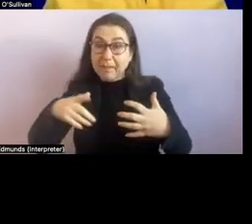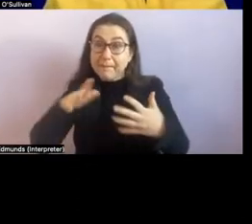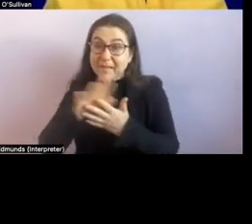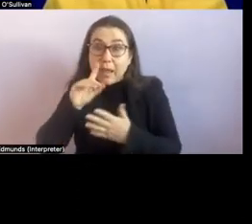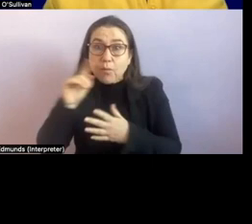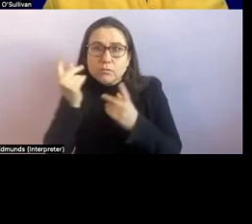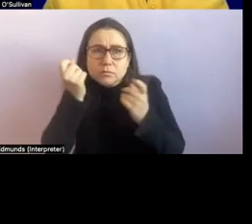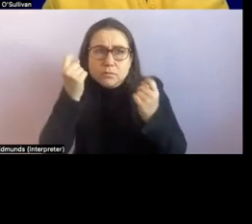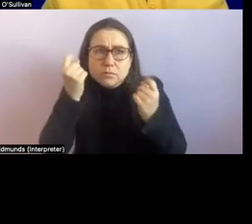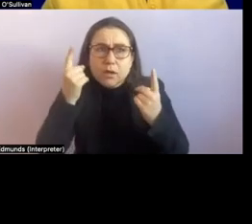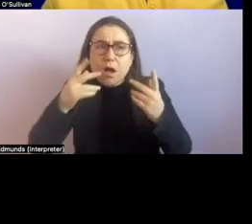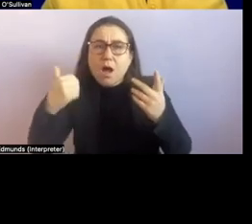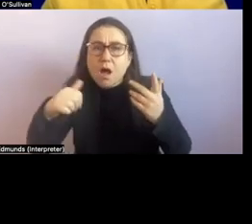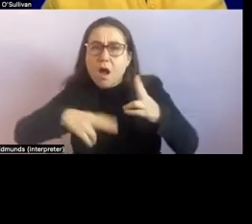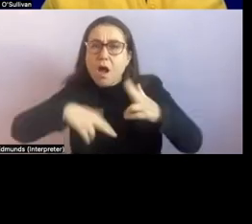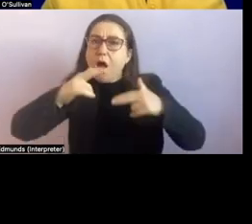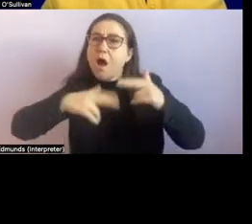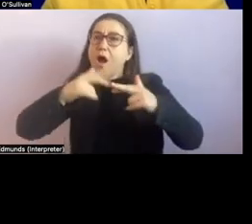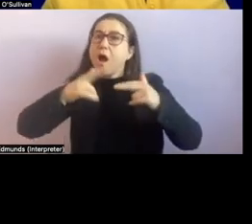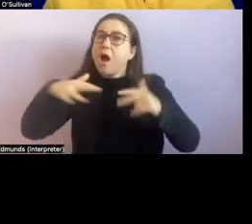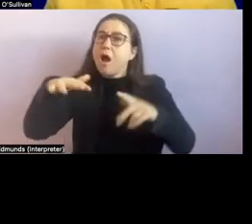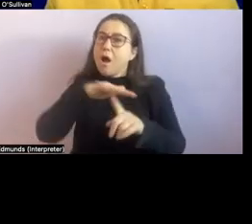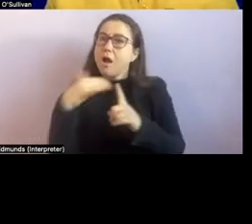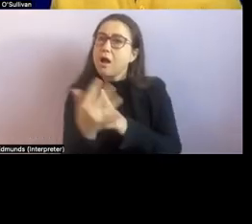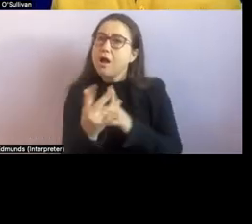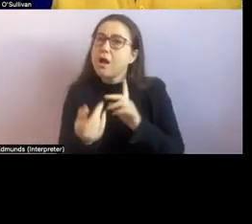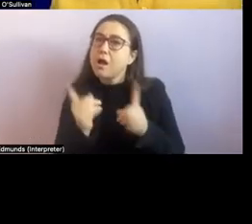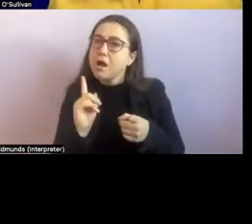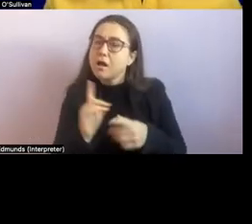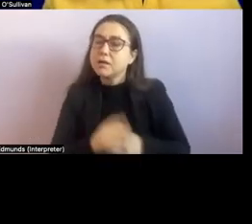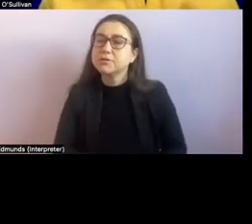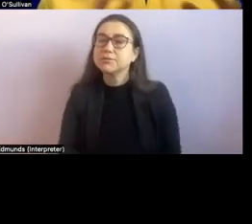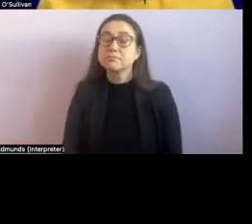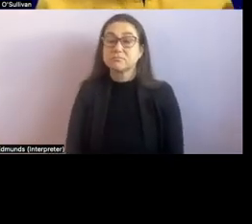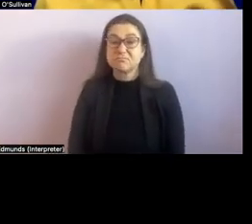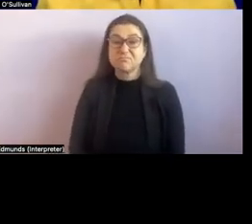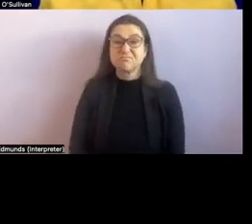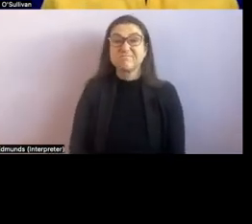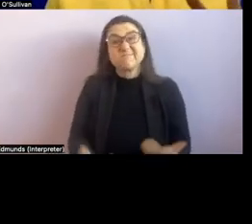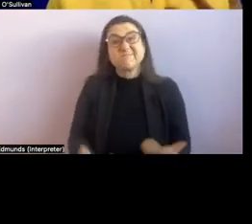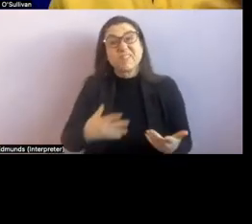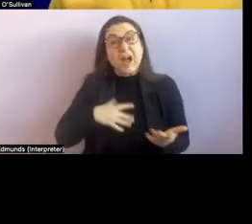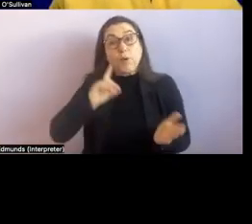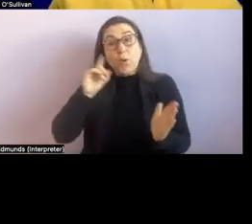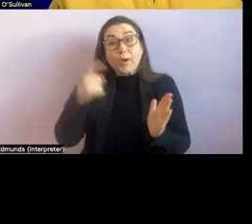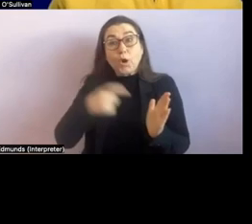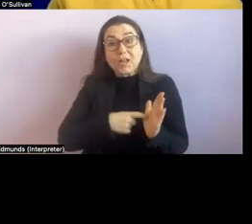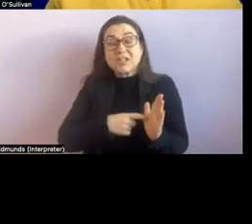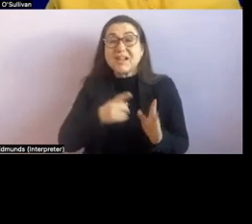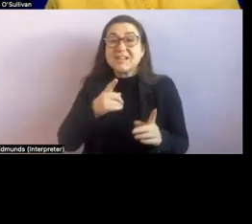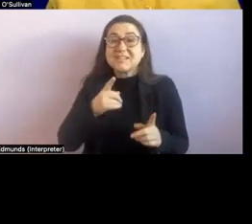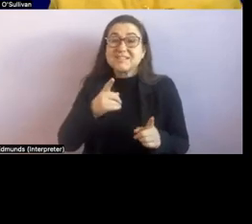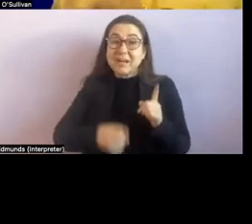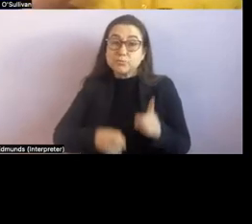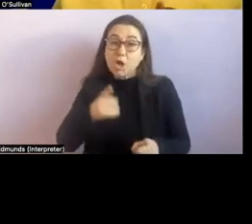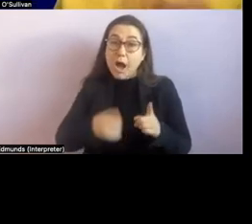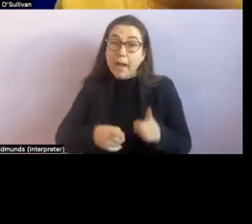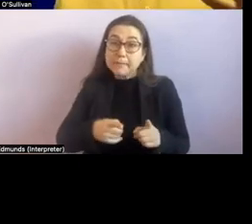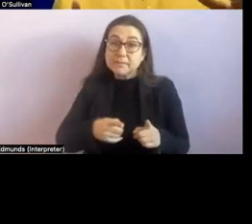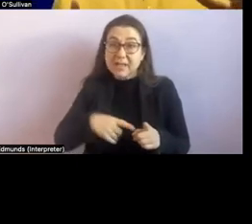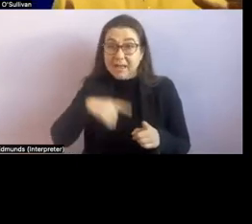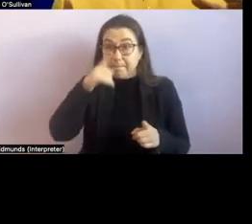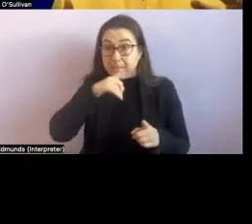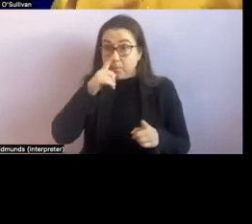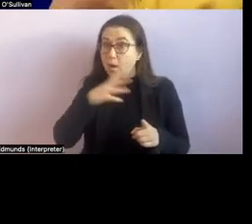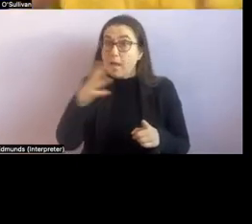um i also want to acknowledge that there's times that people need to move um and get to a